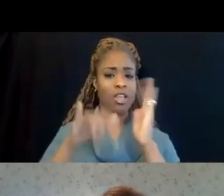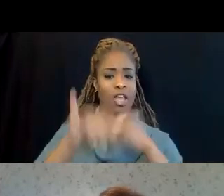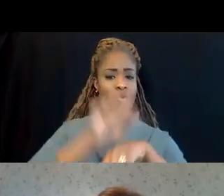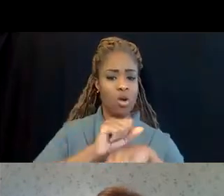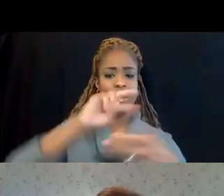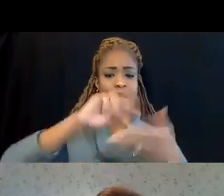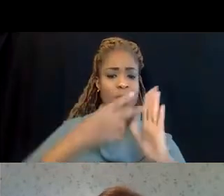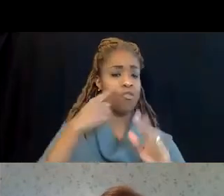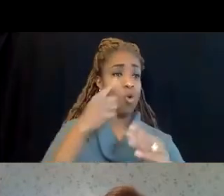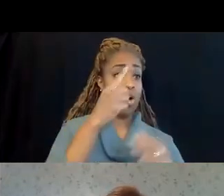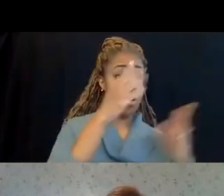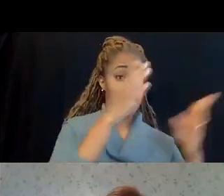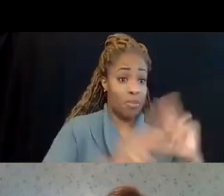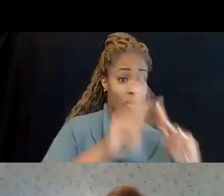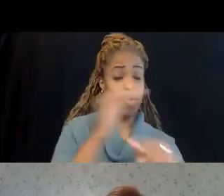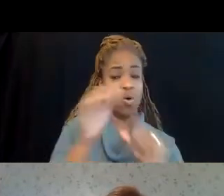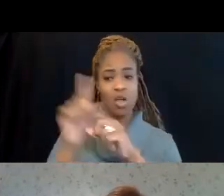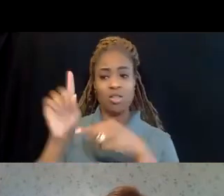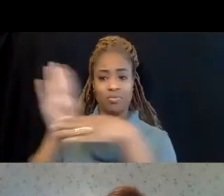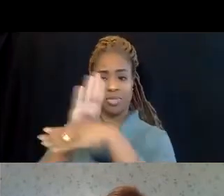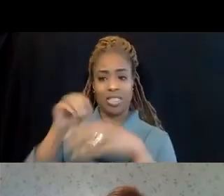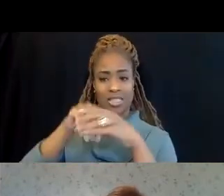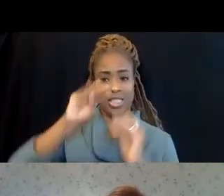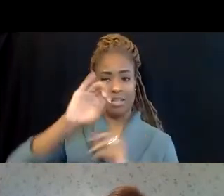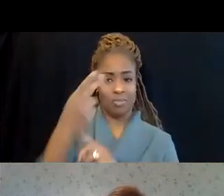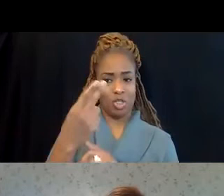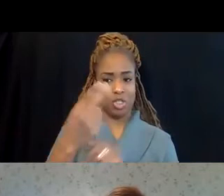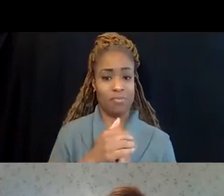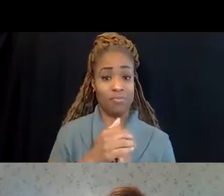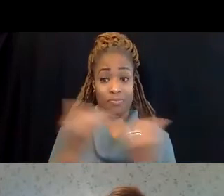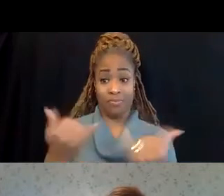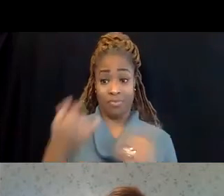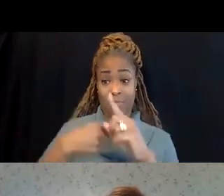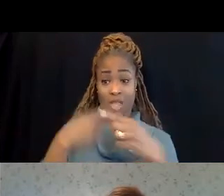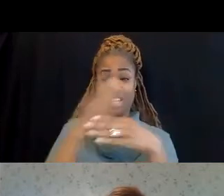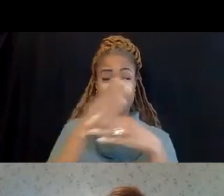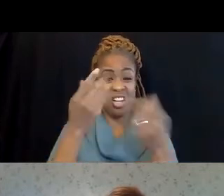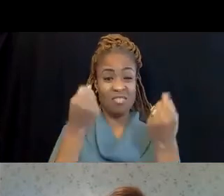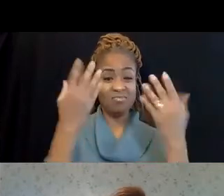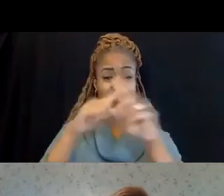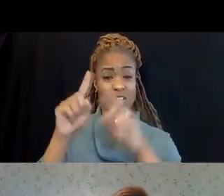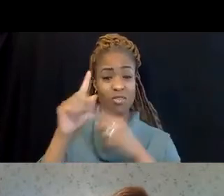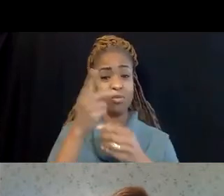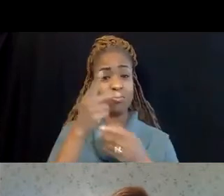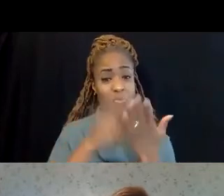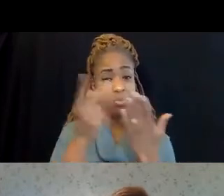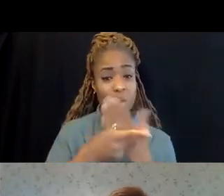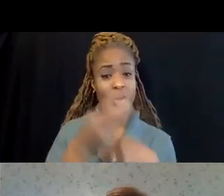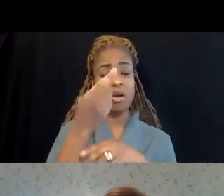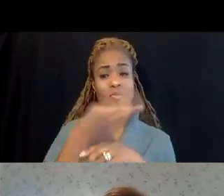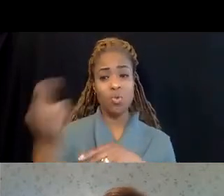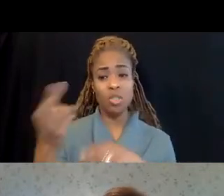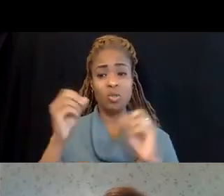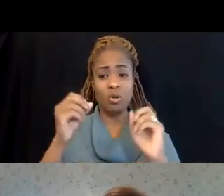and businesses in Michigan. This month, we've shared our numerous programs, resources, and opportunities